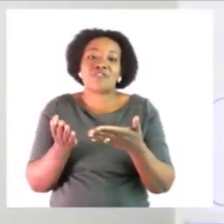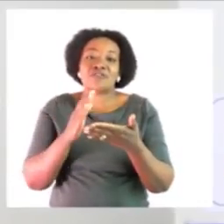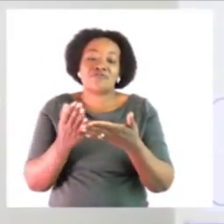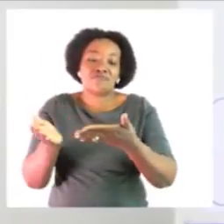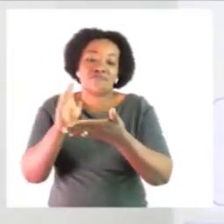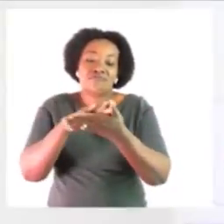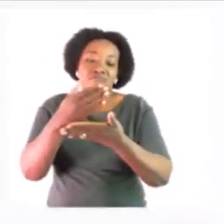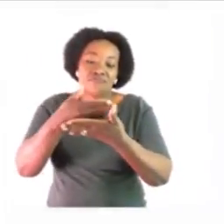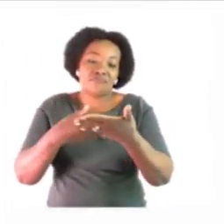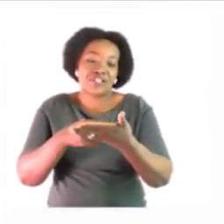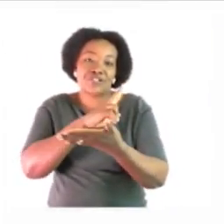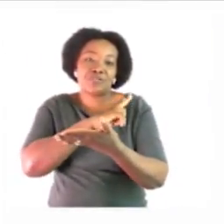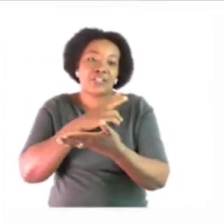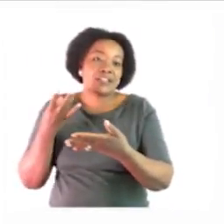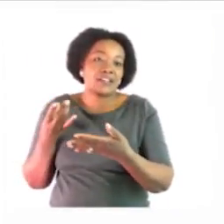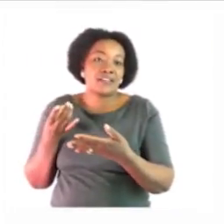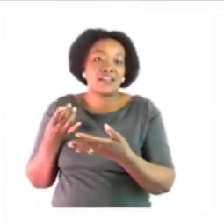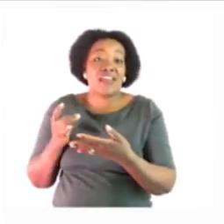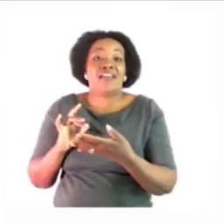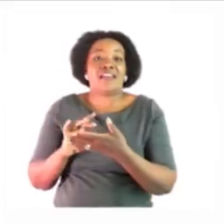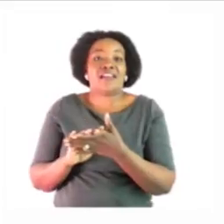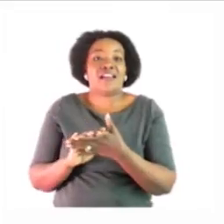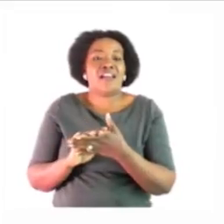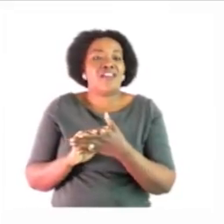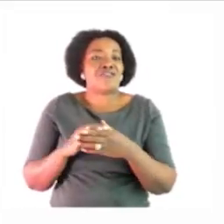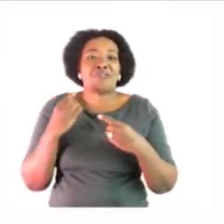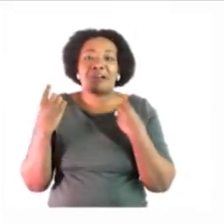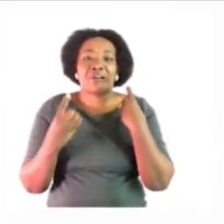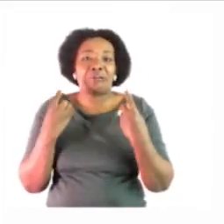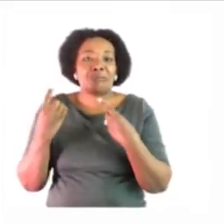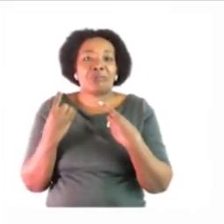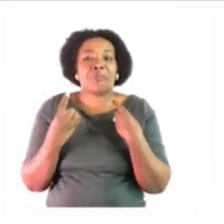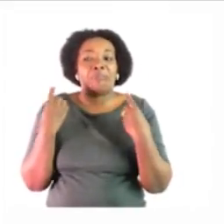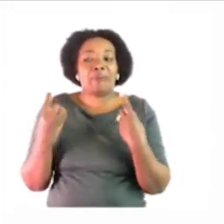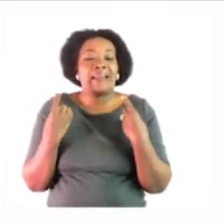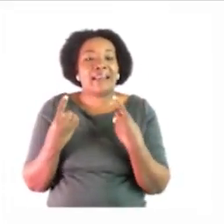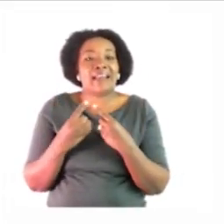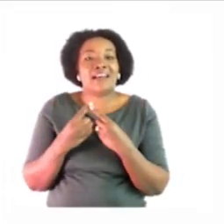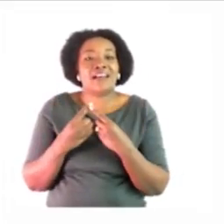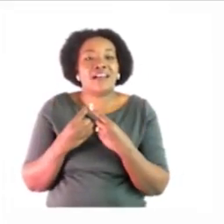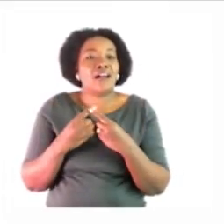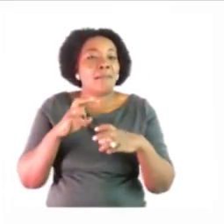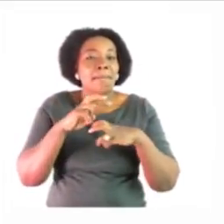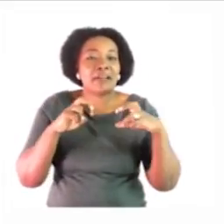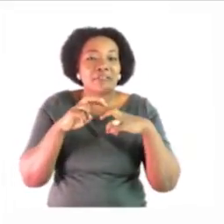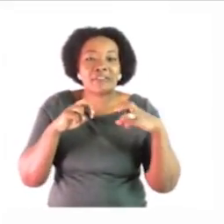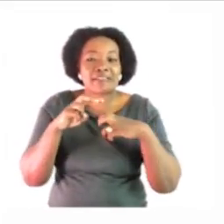28 whereby we are going to play a little bit of game by doing crossword puzzle